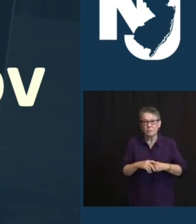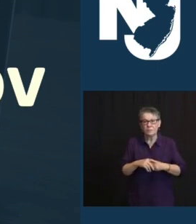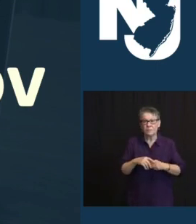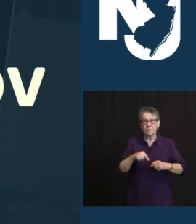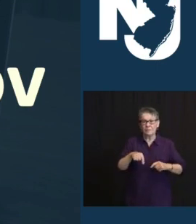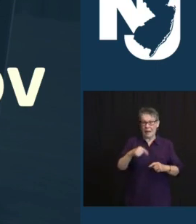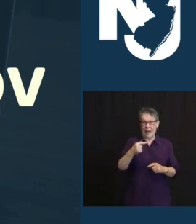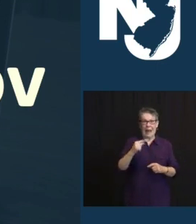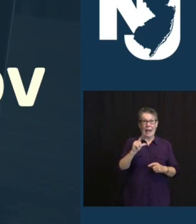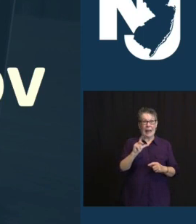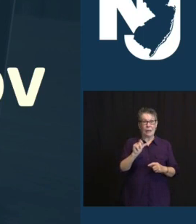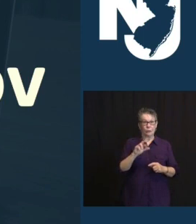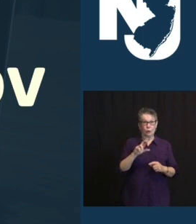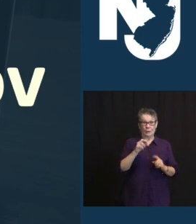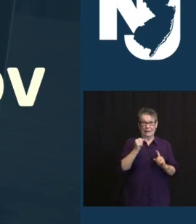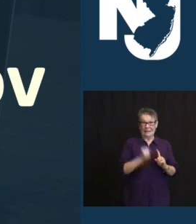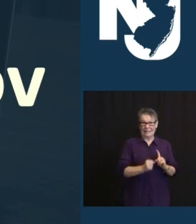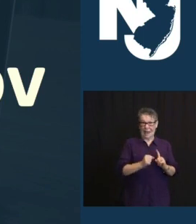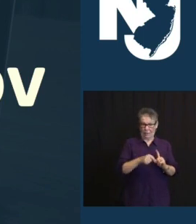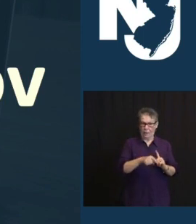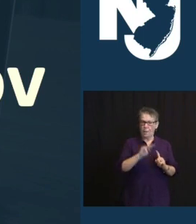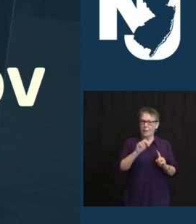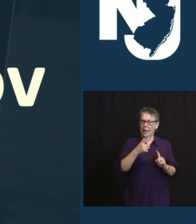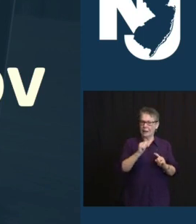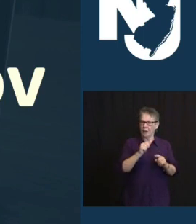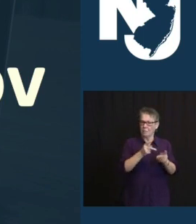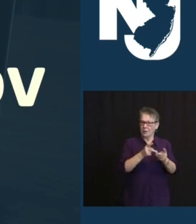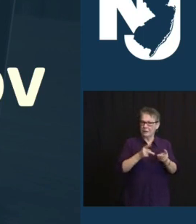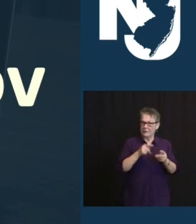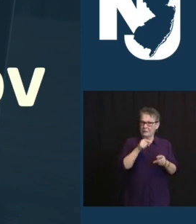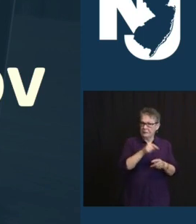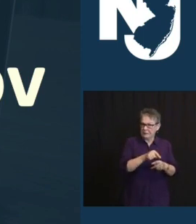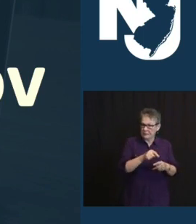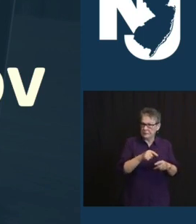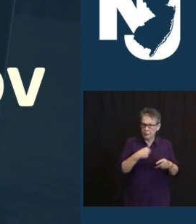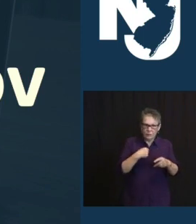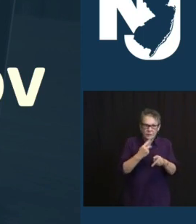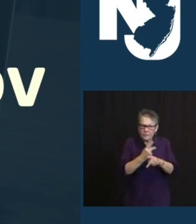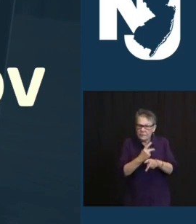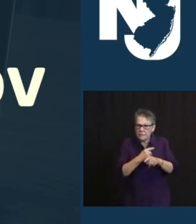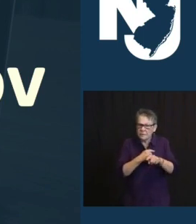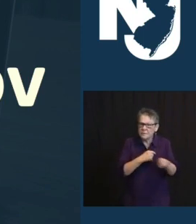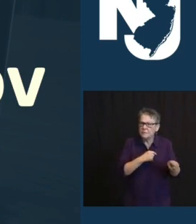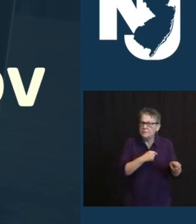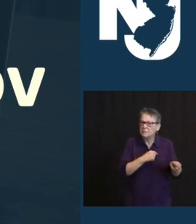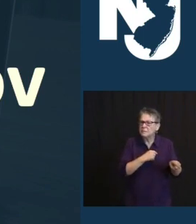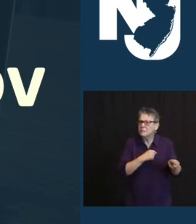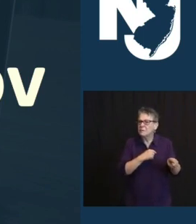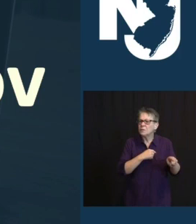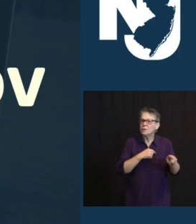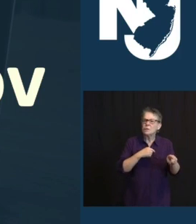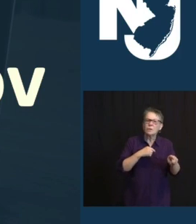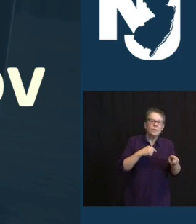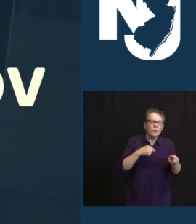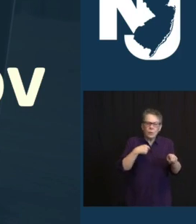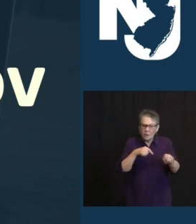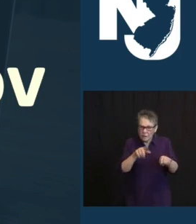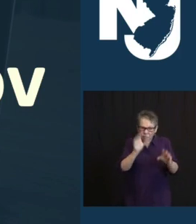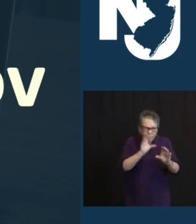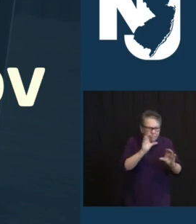DEAL WITH BOTH THE 75 AND UP CROWD AND POTENTIALLY WITH EDUCATORS AS WELL. SO FOR THAT, SAY THANK YOU.